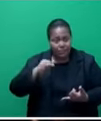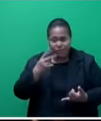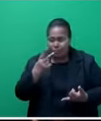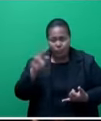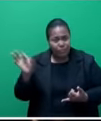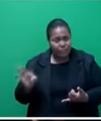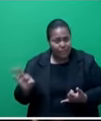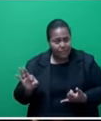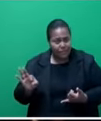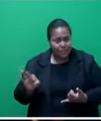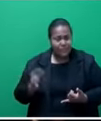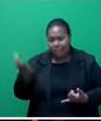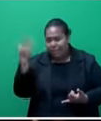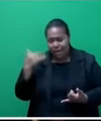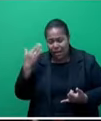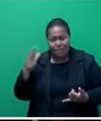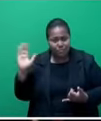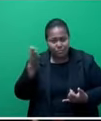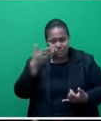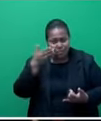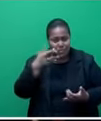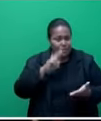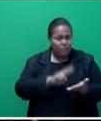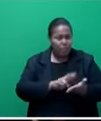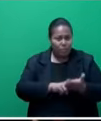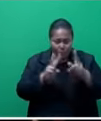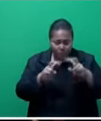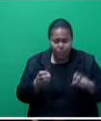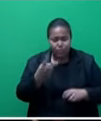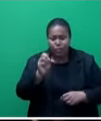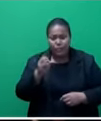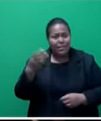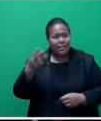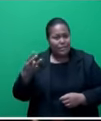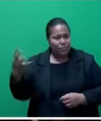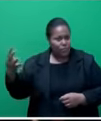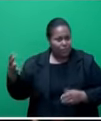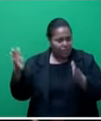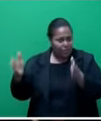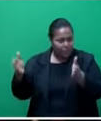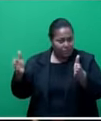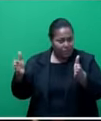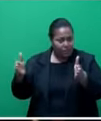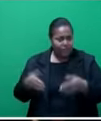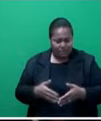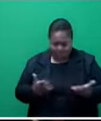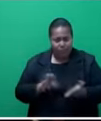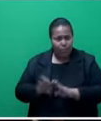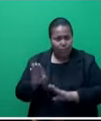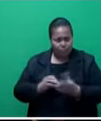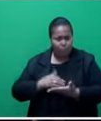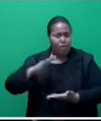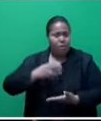from the last household income expenditure survey in 2013 and 14. What this means, Mr. Speaker, is that, you know, if you look at